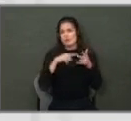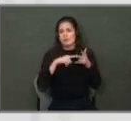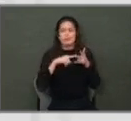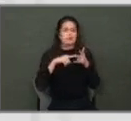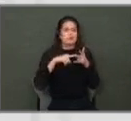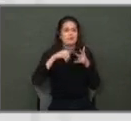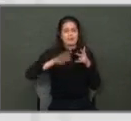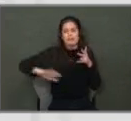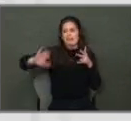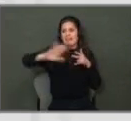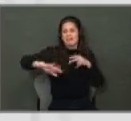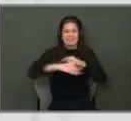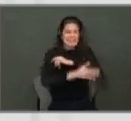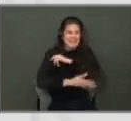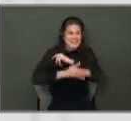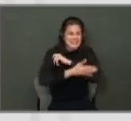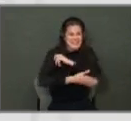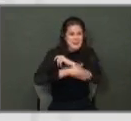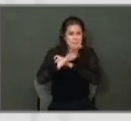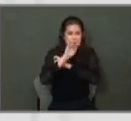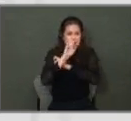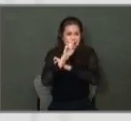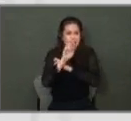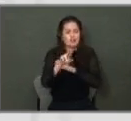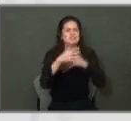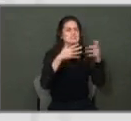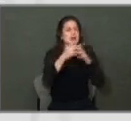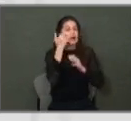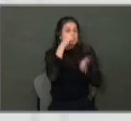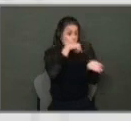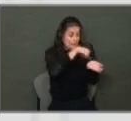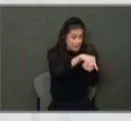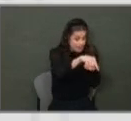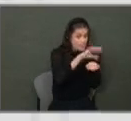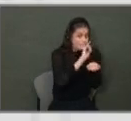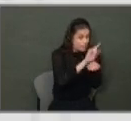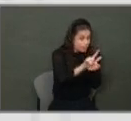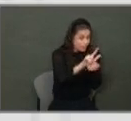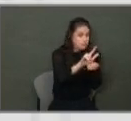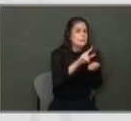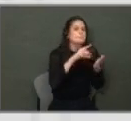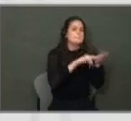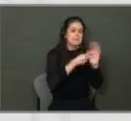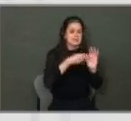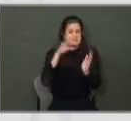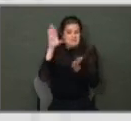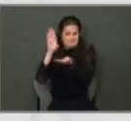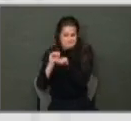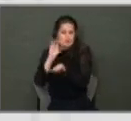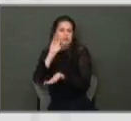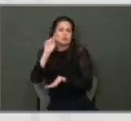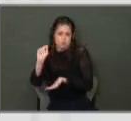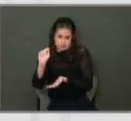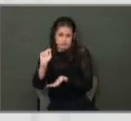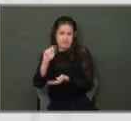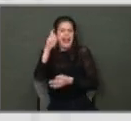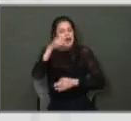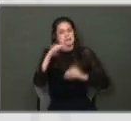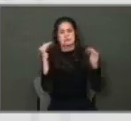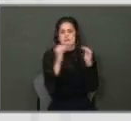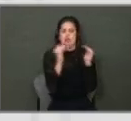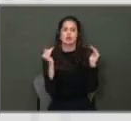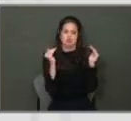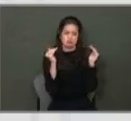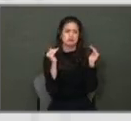unincorporated Bexar County, if you paid, you get a credit. And that's the fairest way to do it. It's got to be fair because